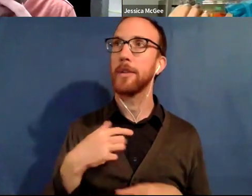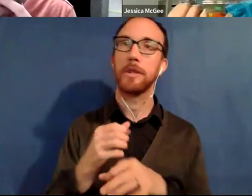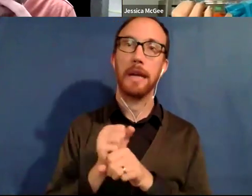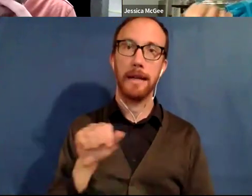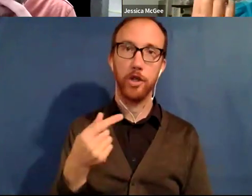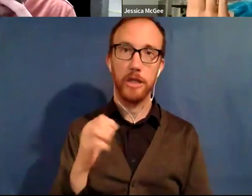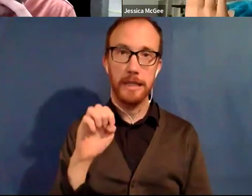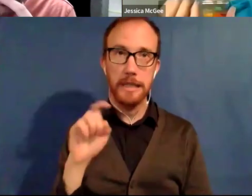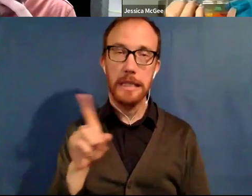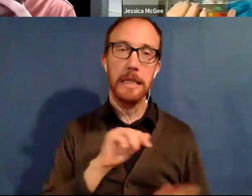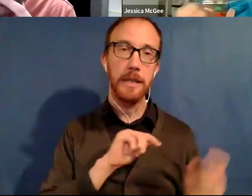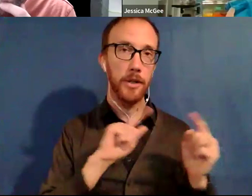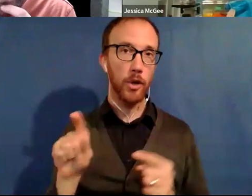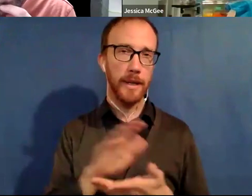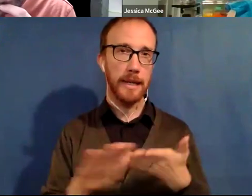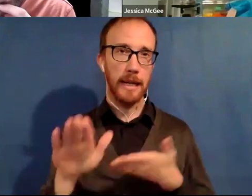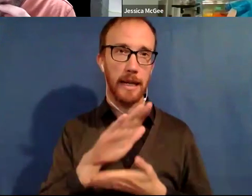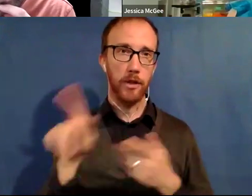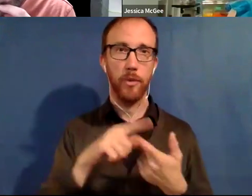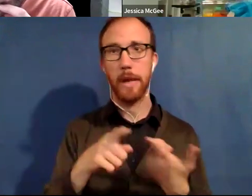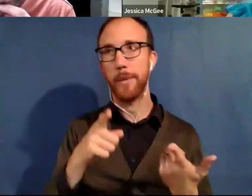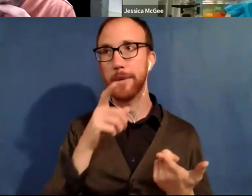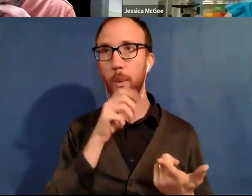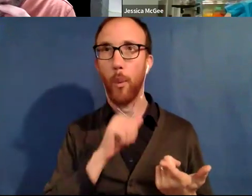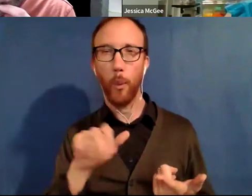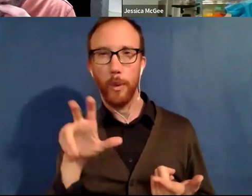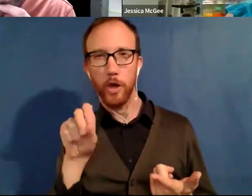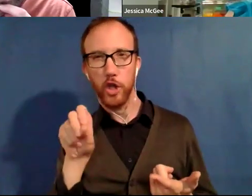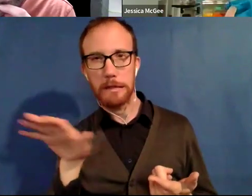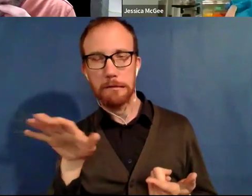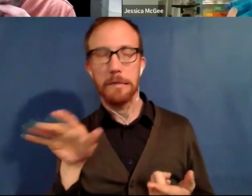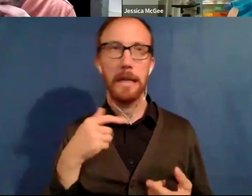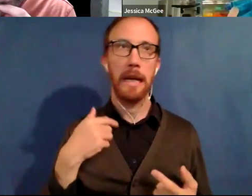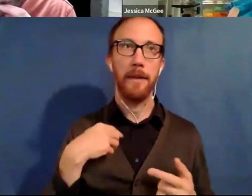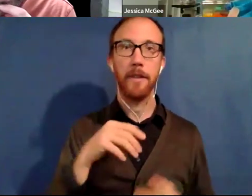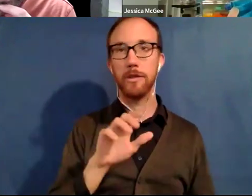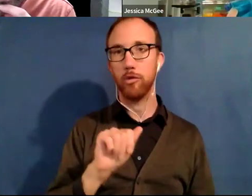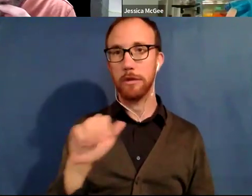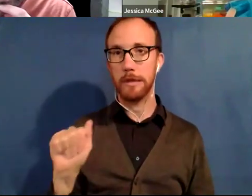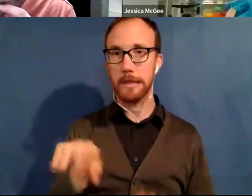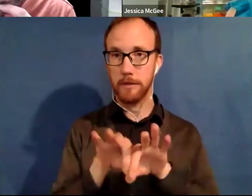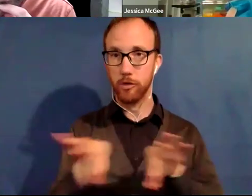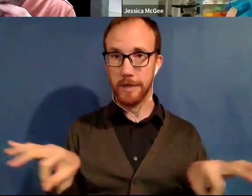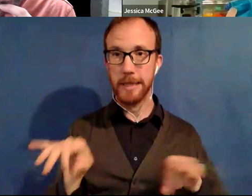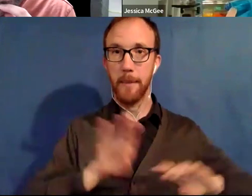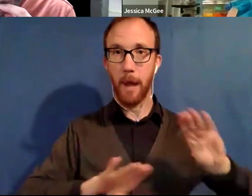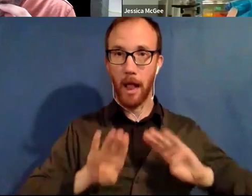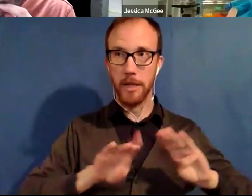and going back to college in my thirties. I got an associates in biology, and then I went on